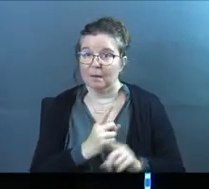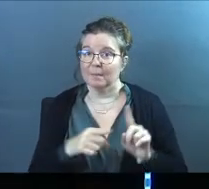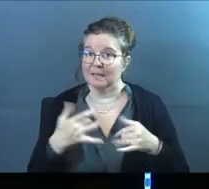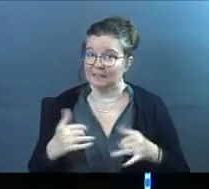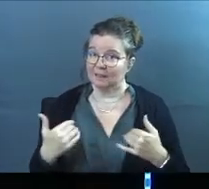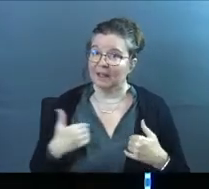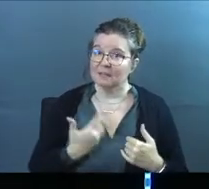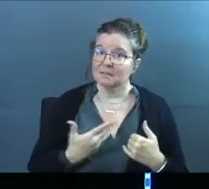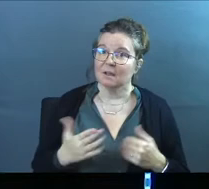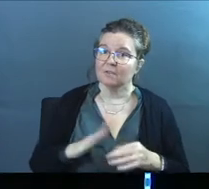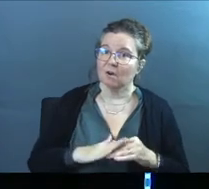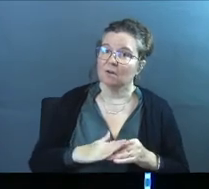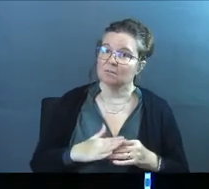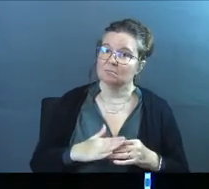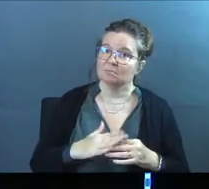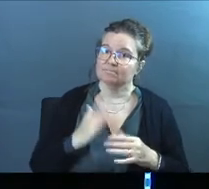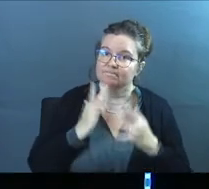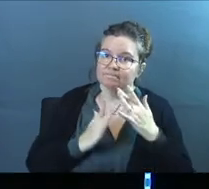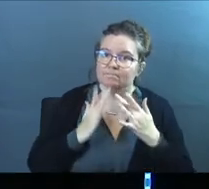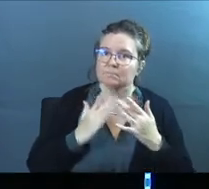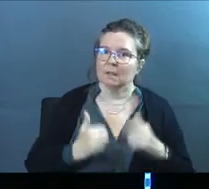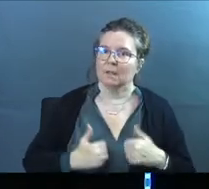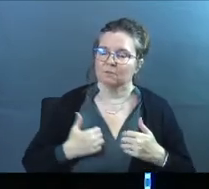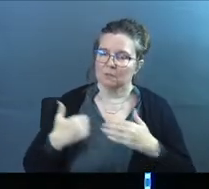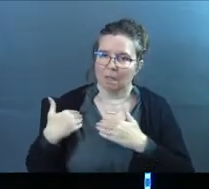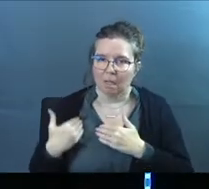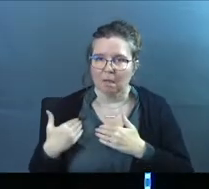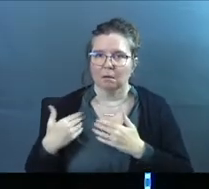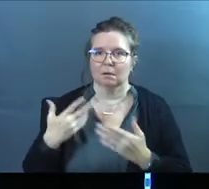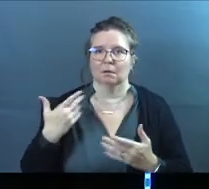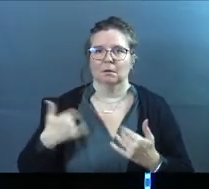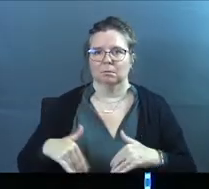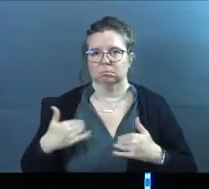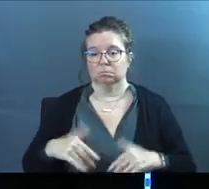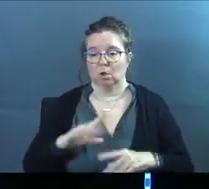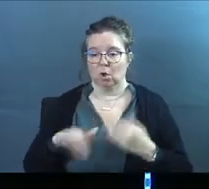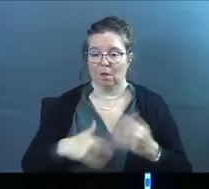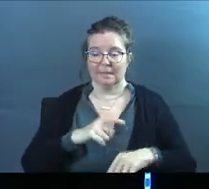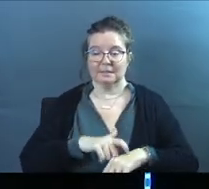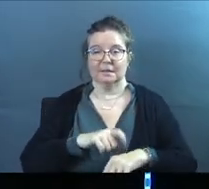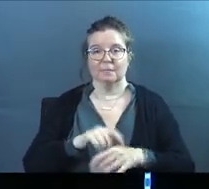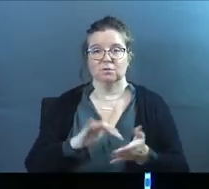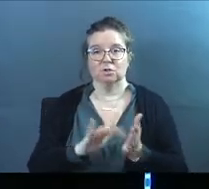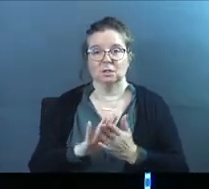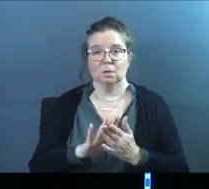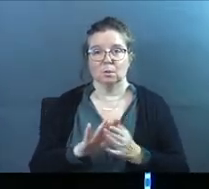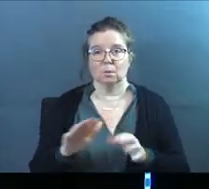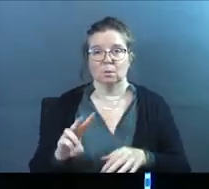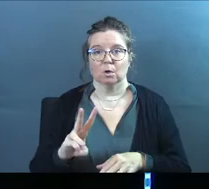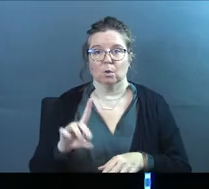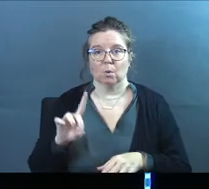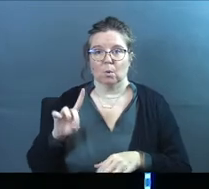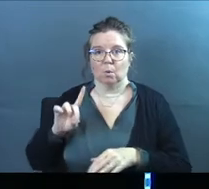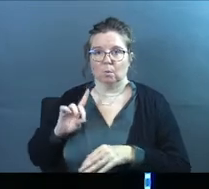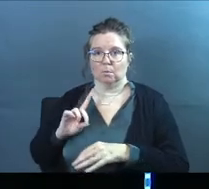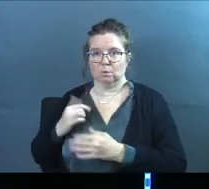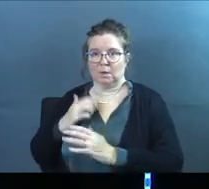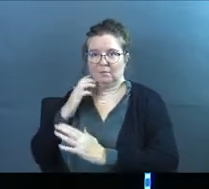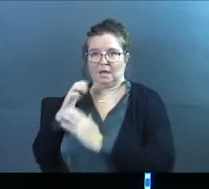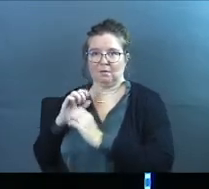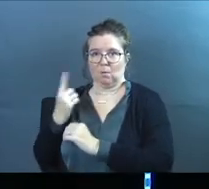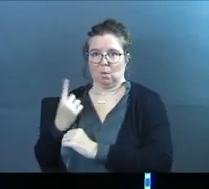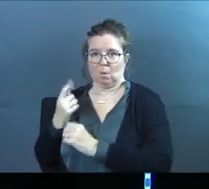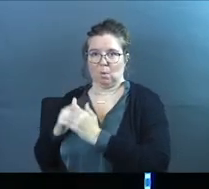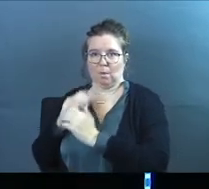But he still had stuff on his plate. Life was still heavy, and there was things coming his way. You look at all these times, Jesus would go away to have a conversation